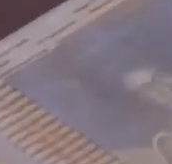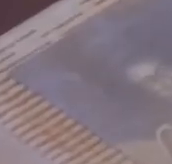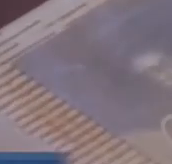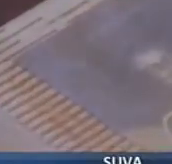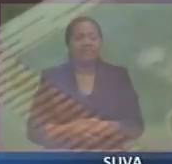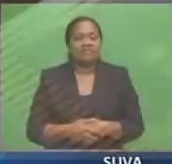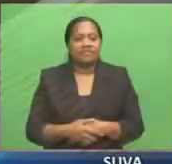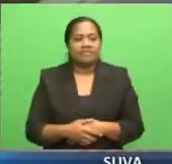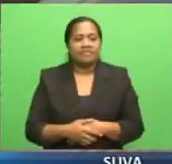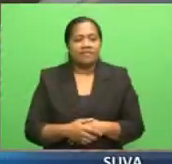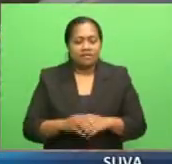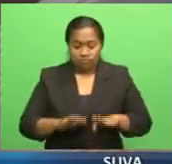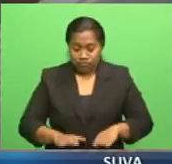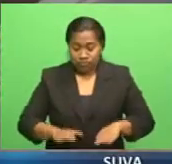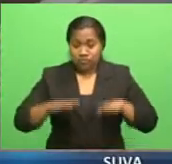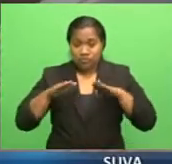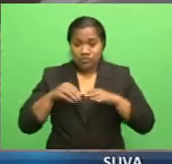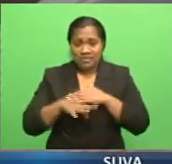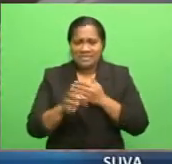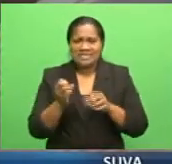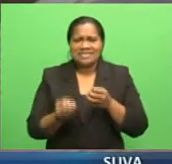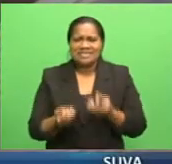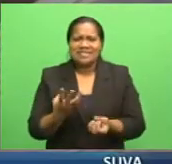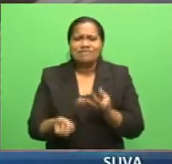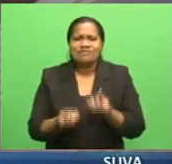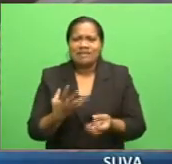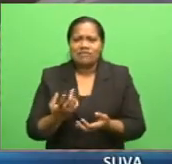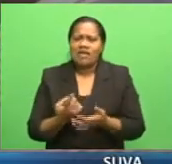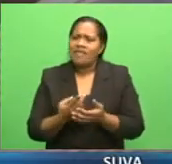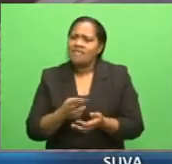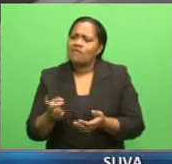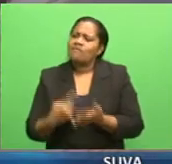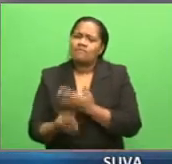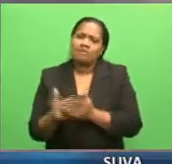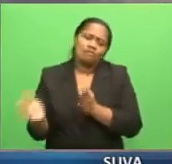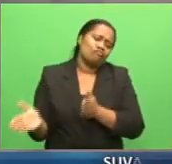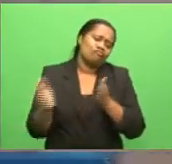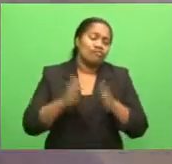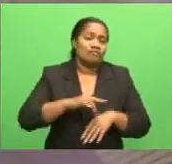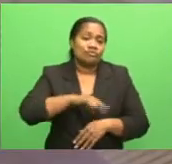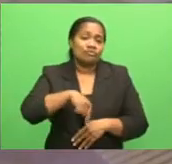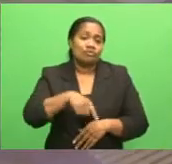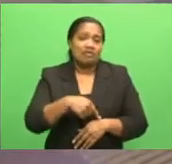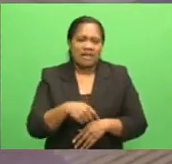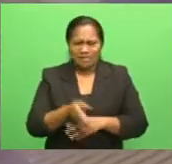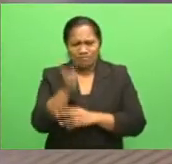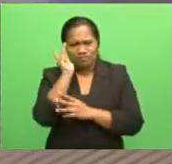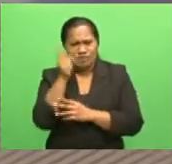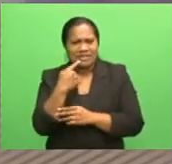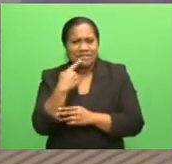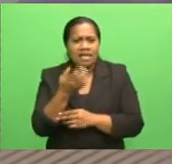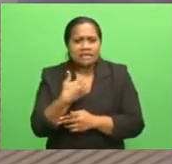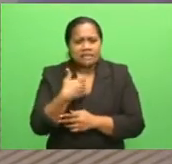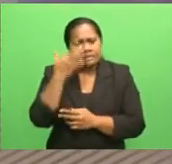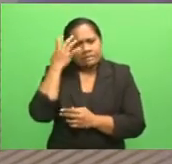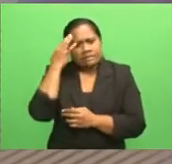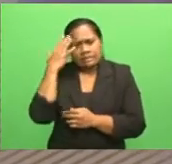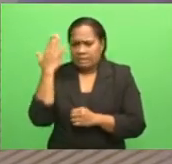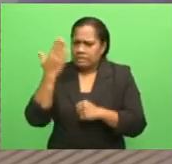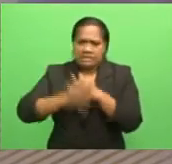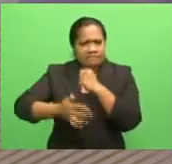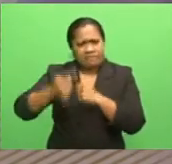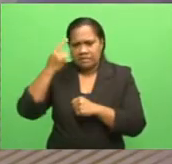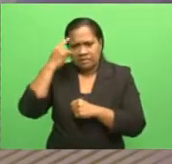Growing up in Savo Savo and then moving to Green Street in Suva, Professor McCaig says he did not think he would ever become a surgeon